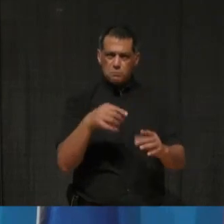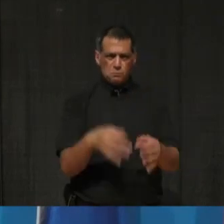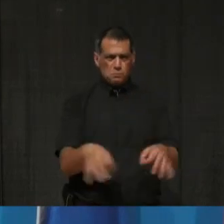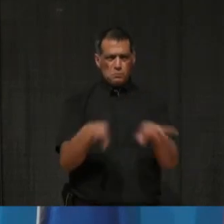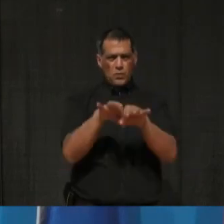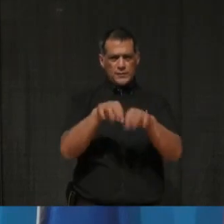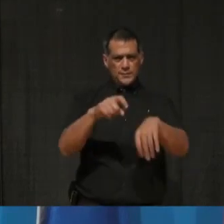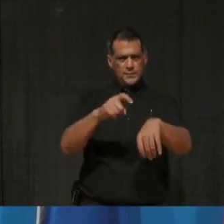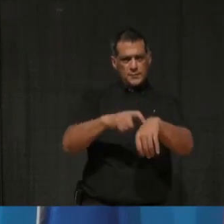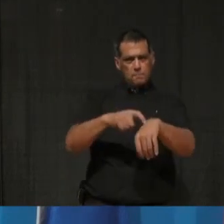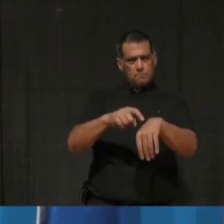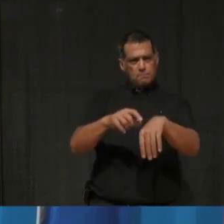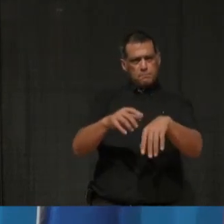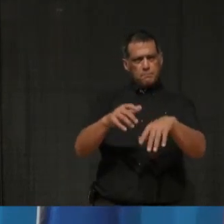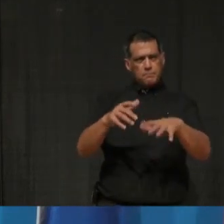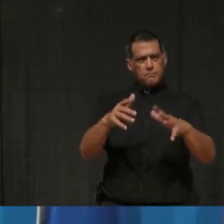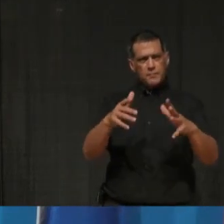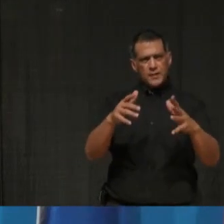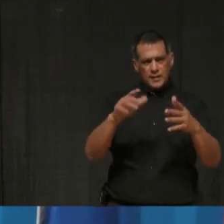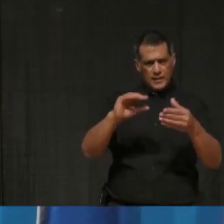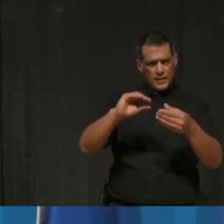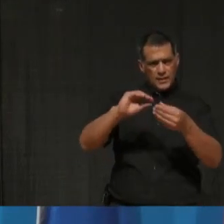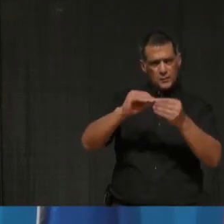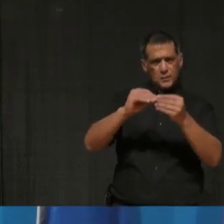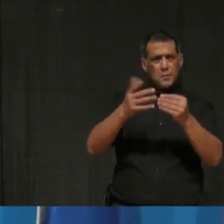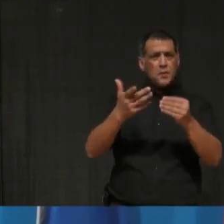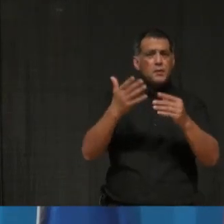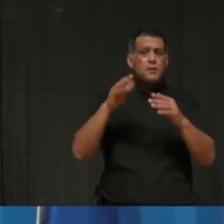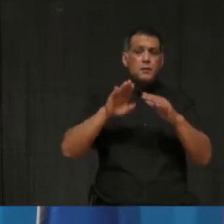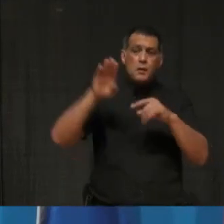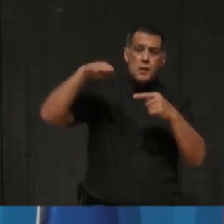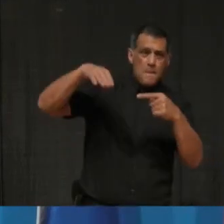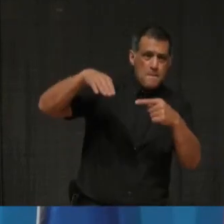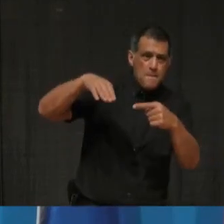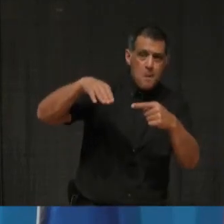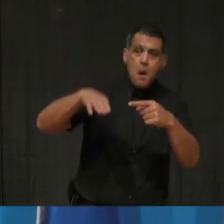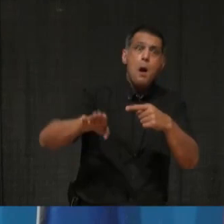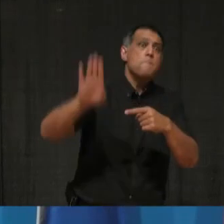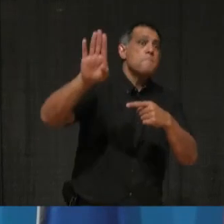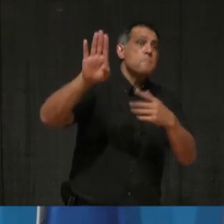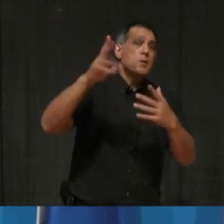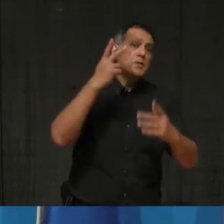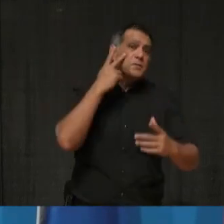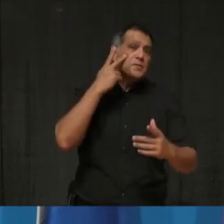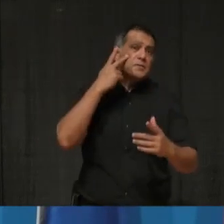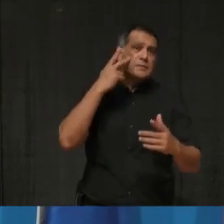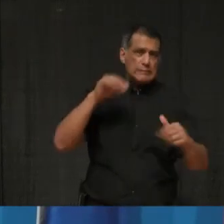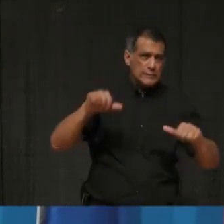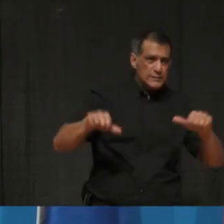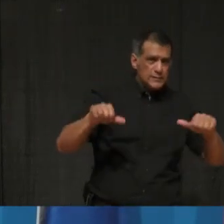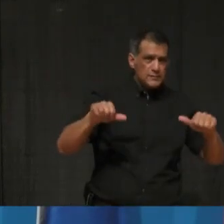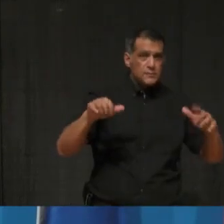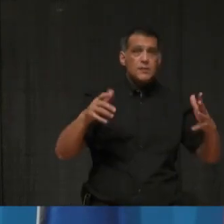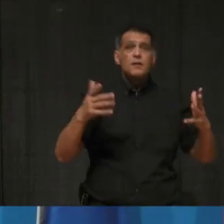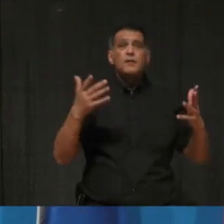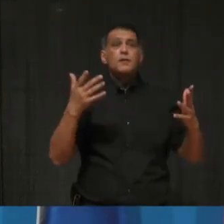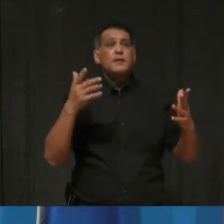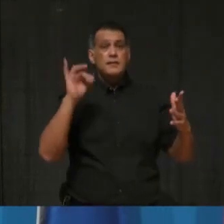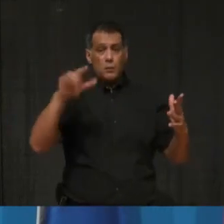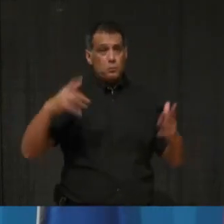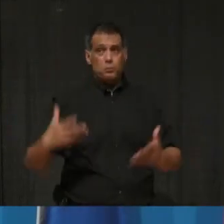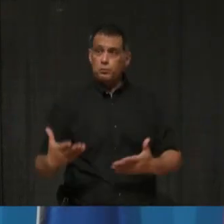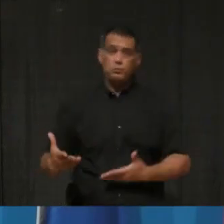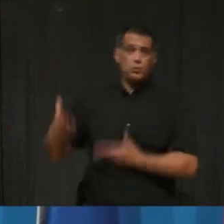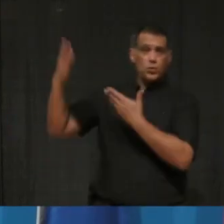to go down or they may go up. So I'm just curious if the motion itself does, uh, ask for consideration of controlled and safe reopening